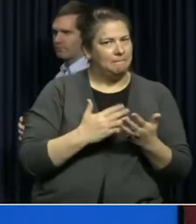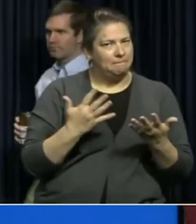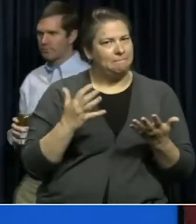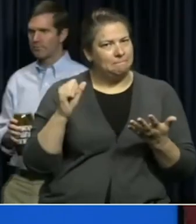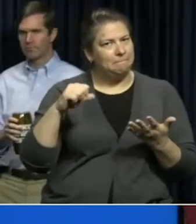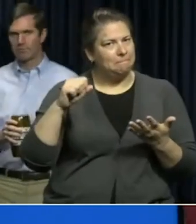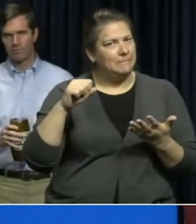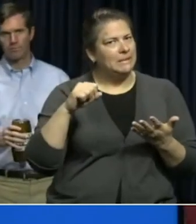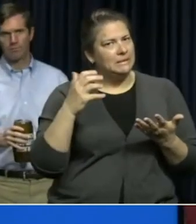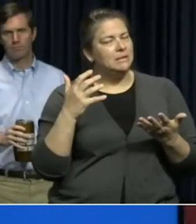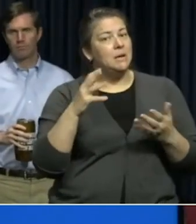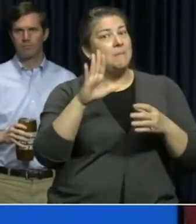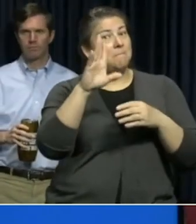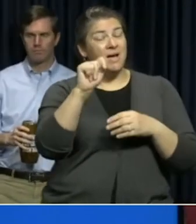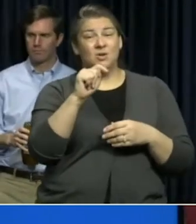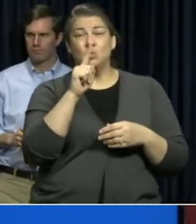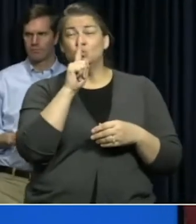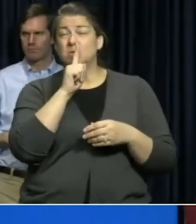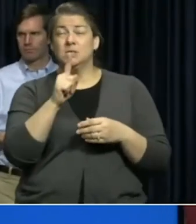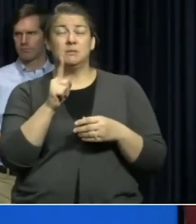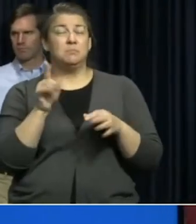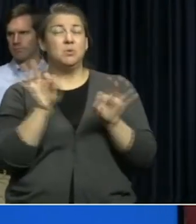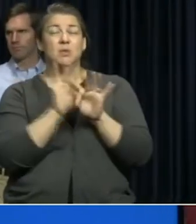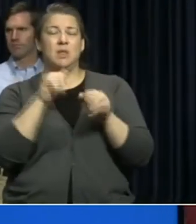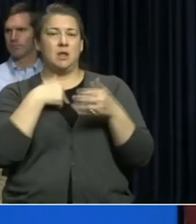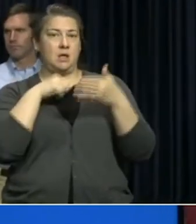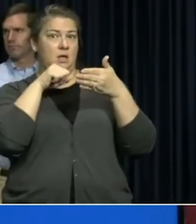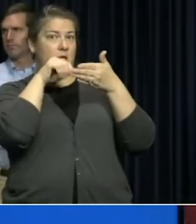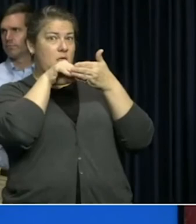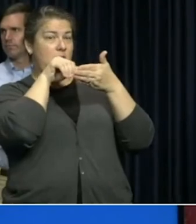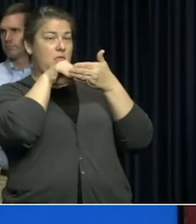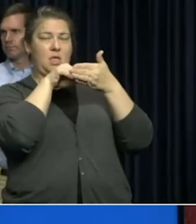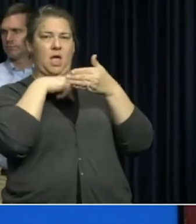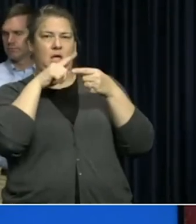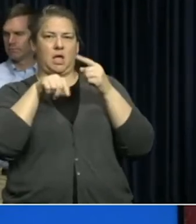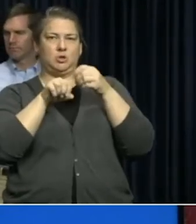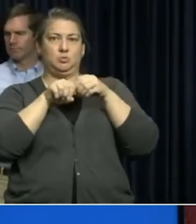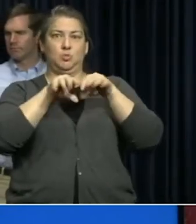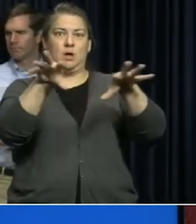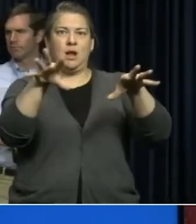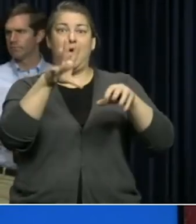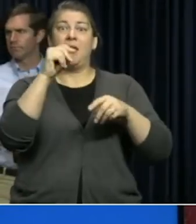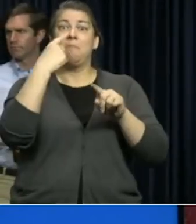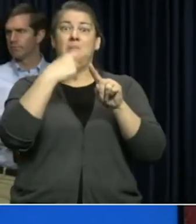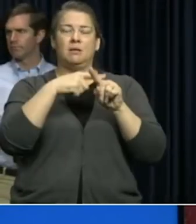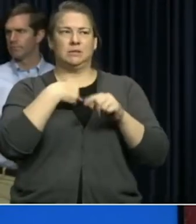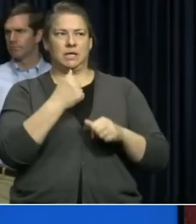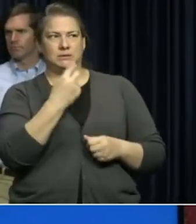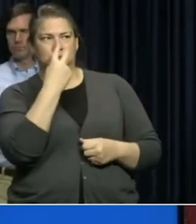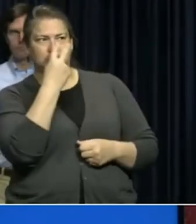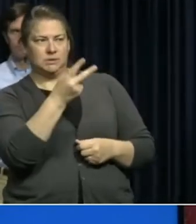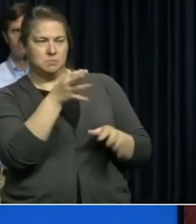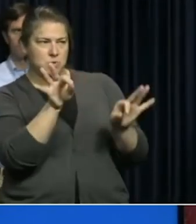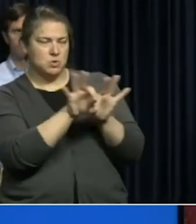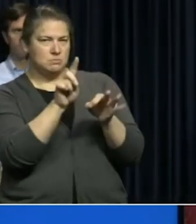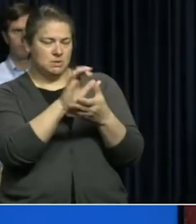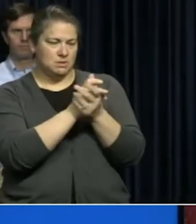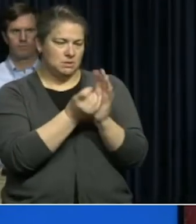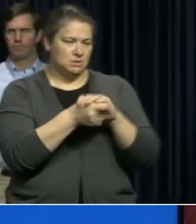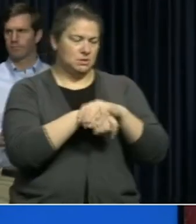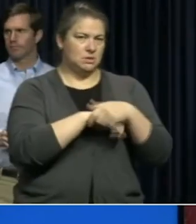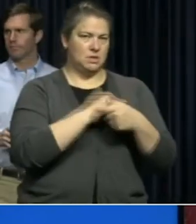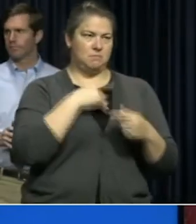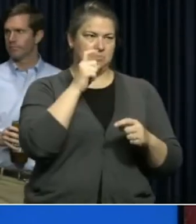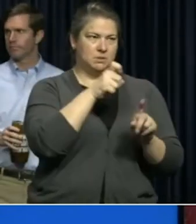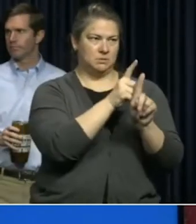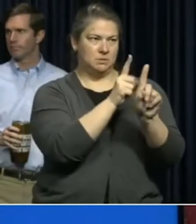others from you spreading infection to them in a visible reminder about the importance of hand hygiene and proper social